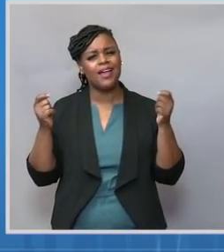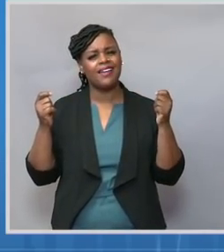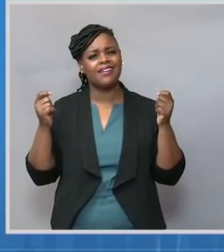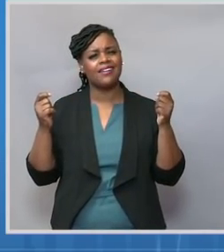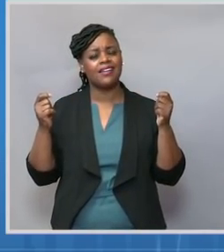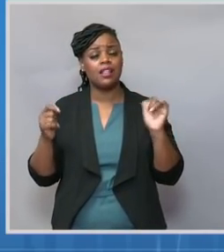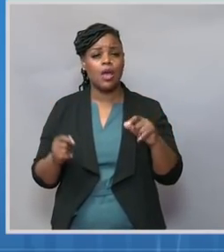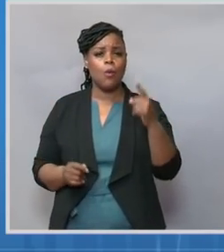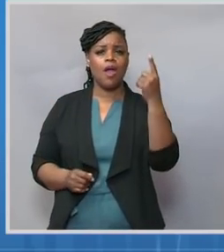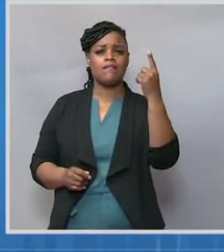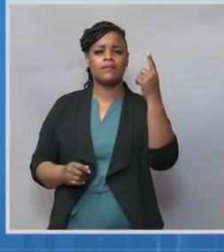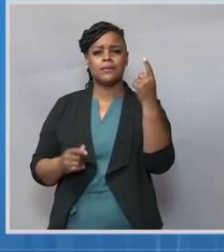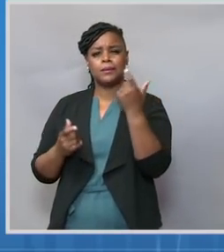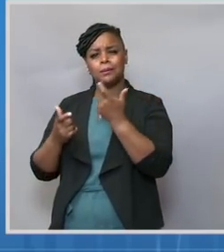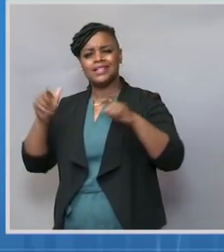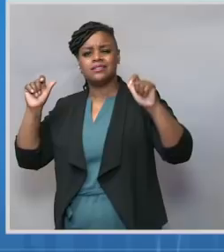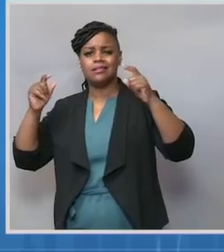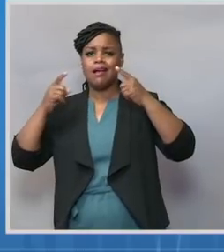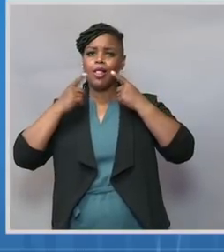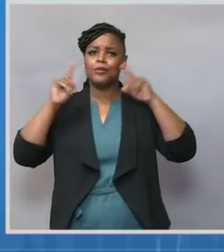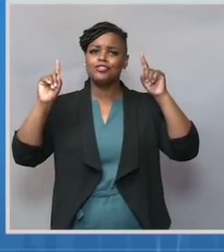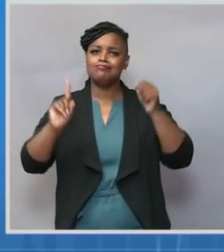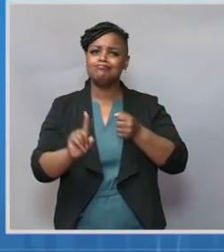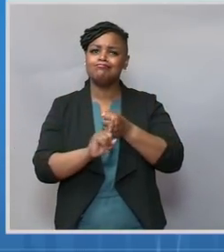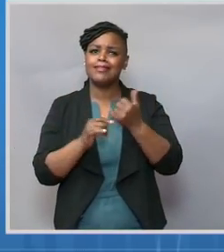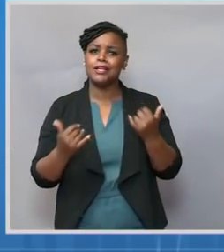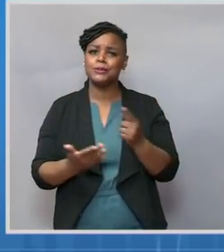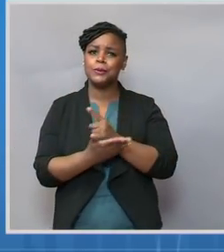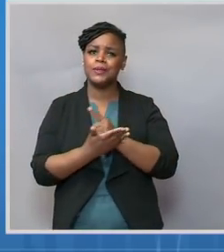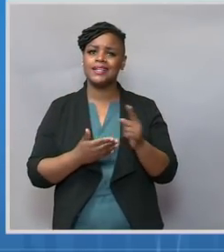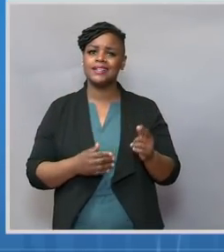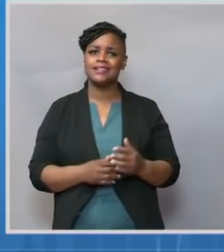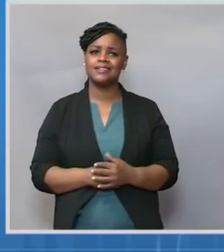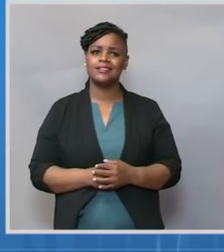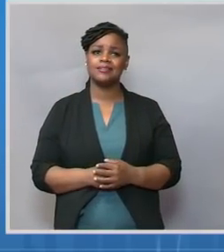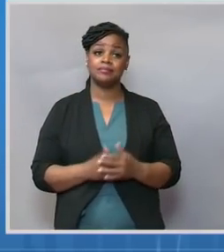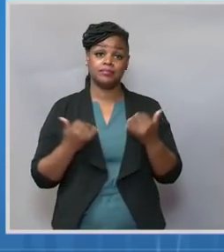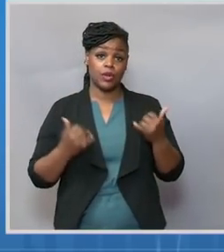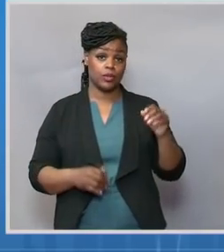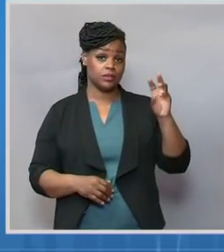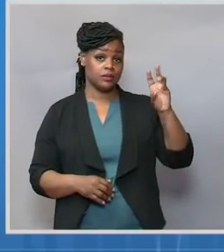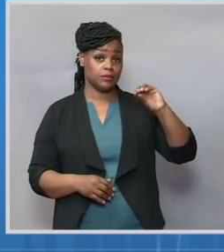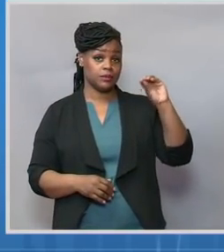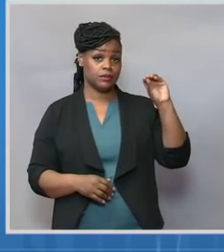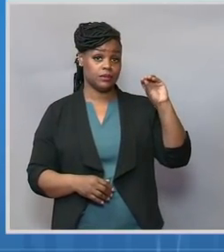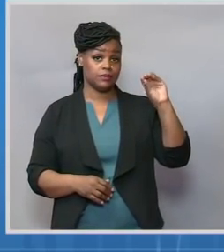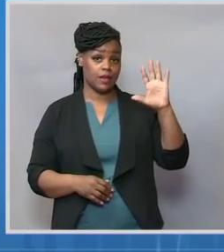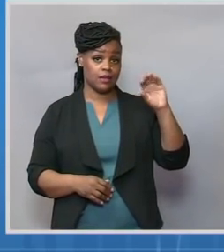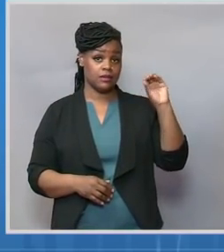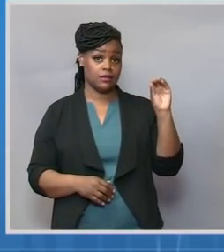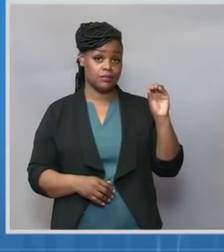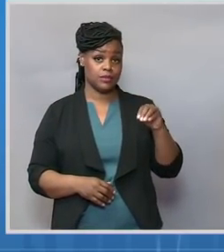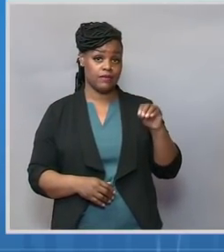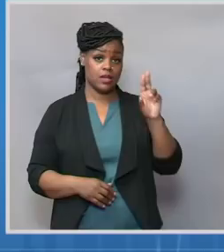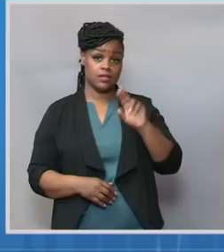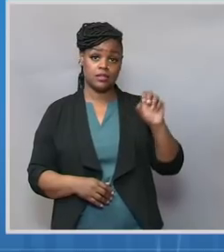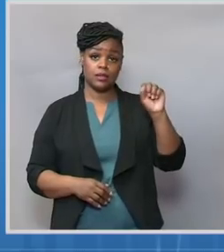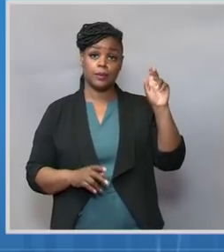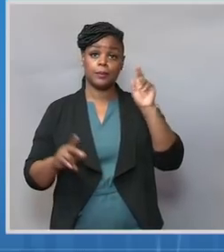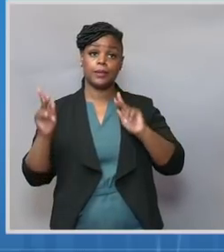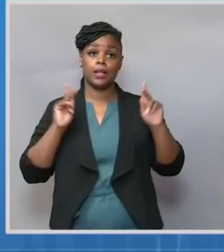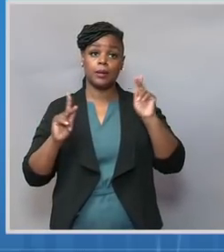country achieved this week. As of today, 66 percent of the U.S. population age over 65